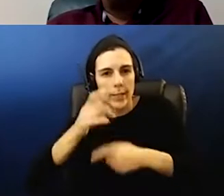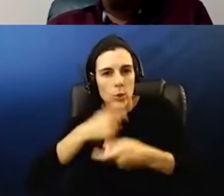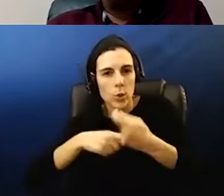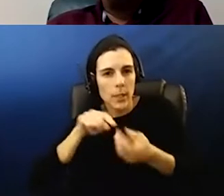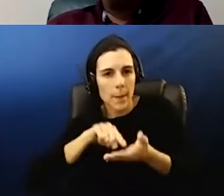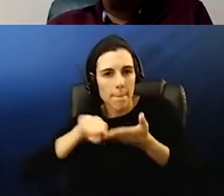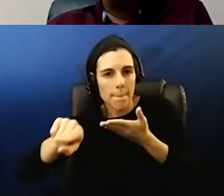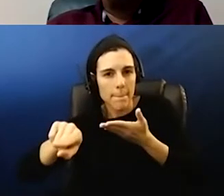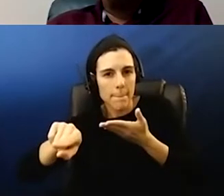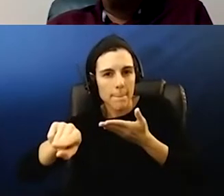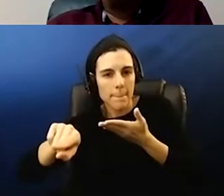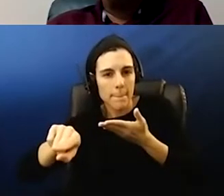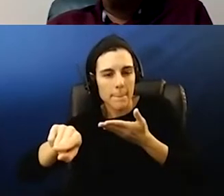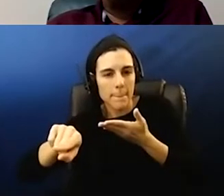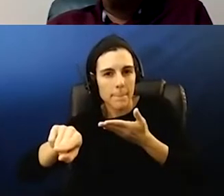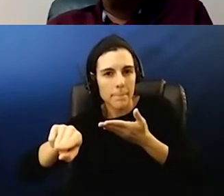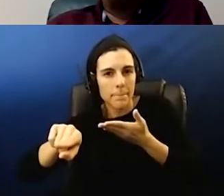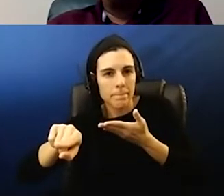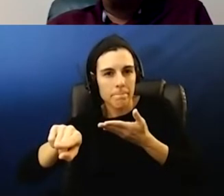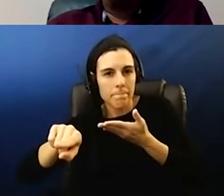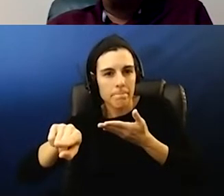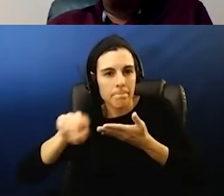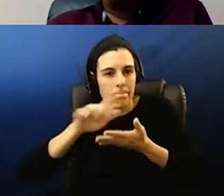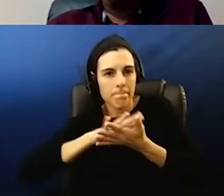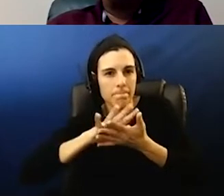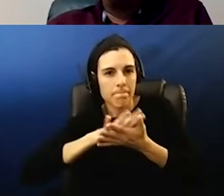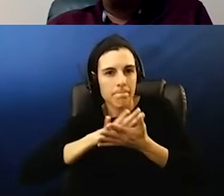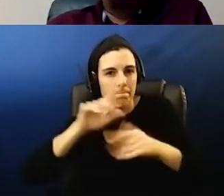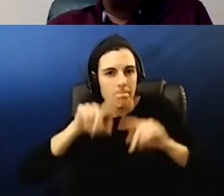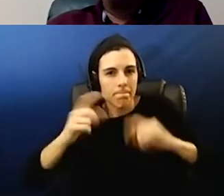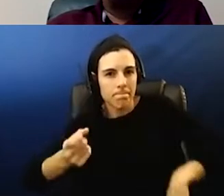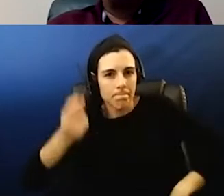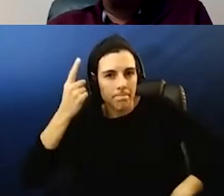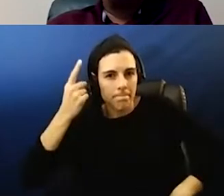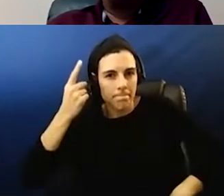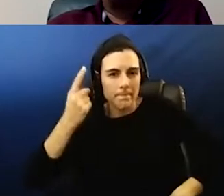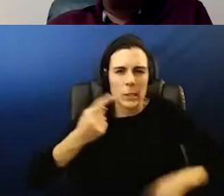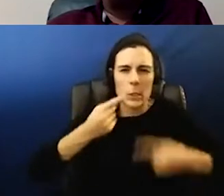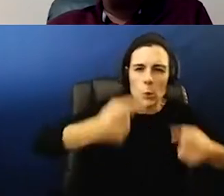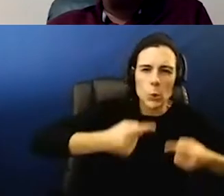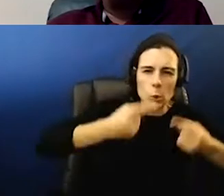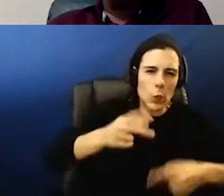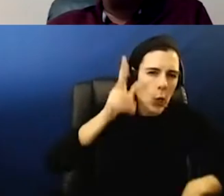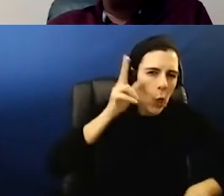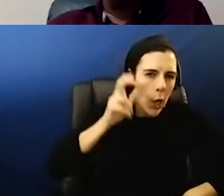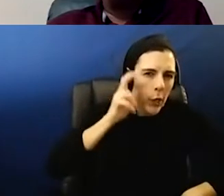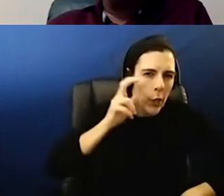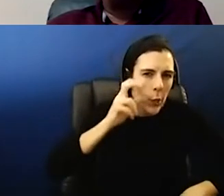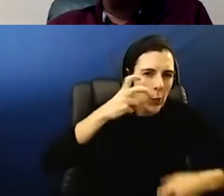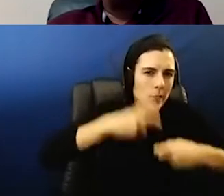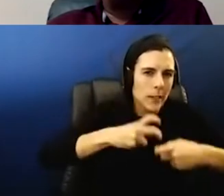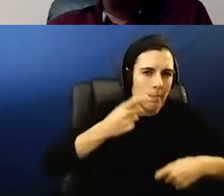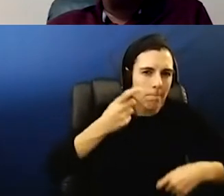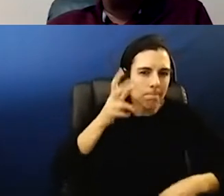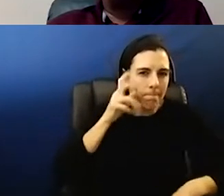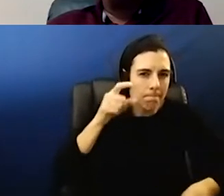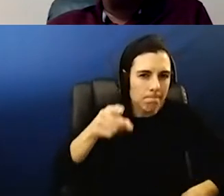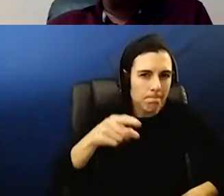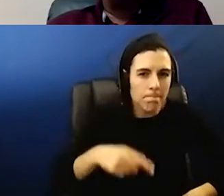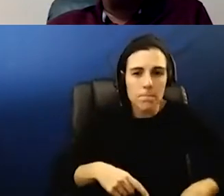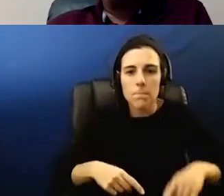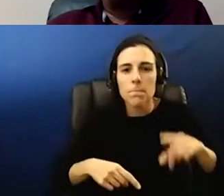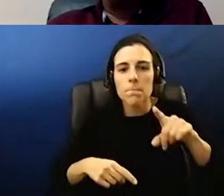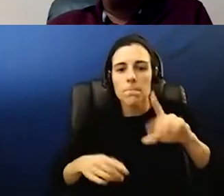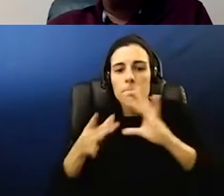all right okay sorry dr presley we're having a little bit of audio difficulty with you with you there um can i